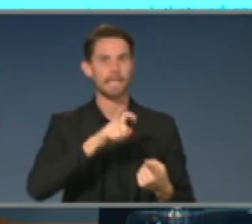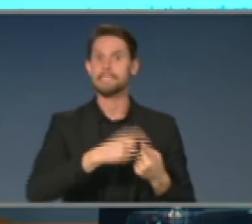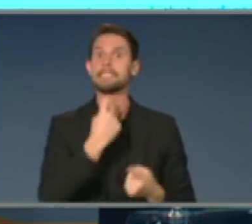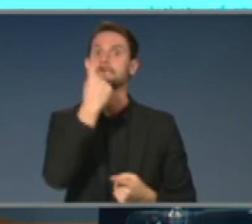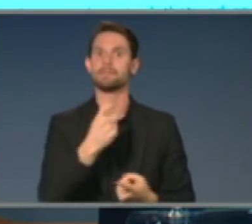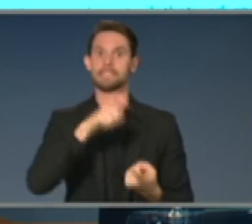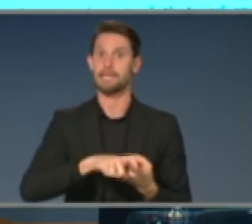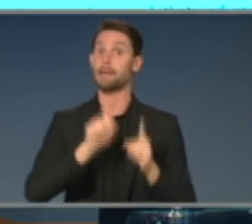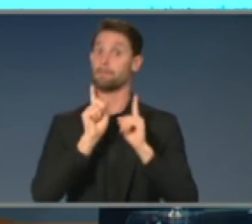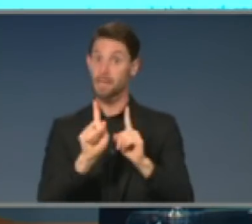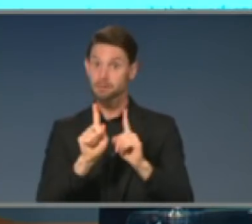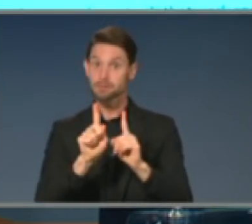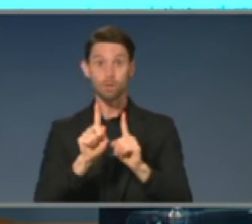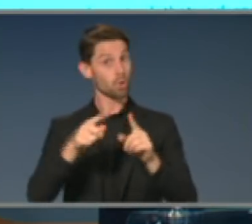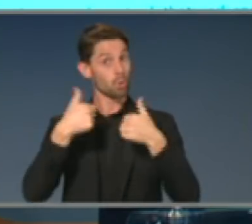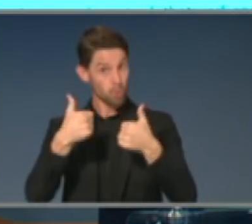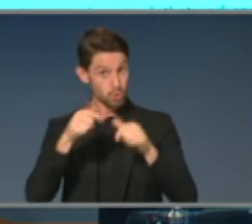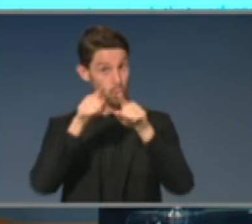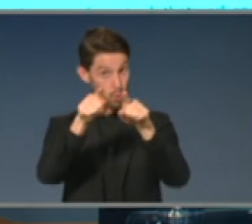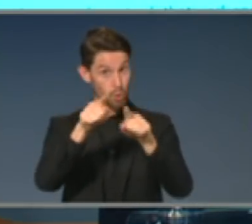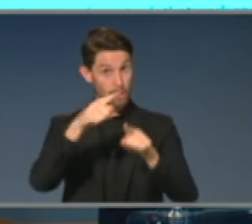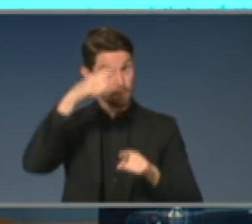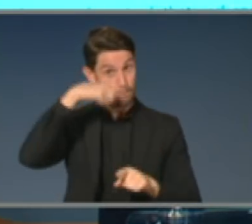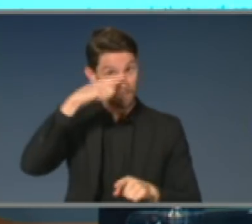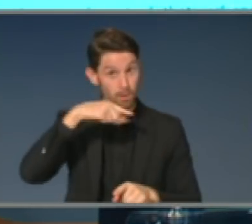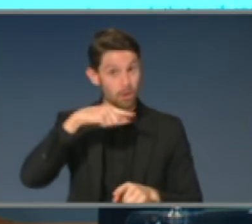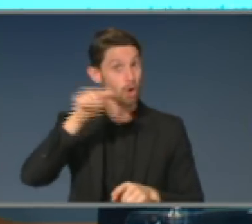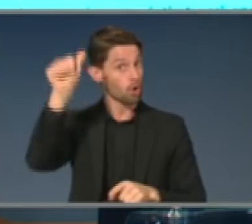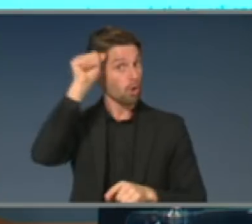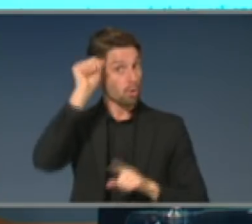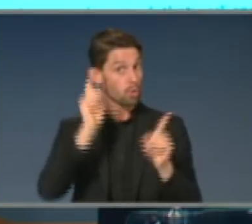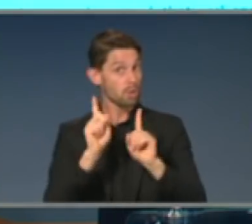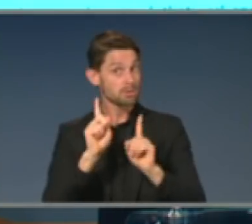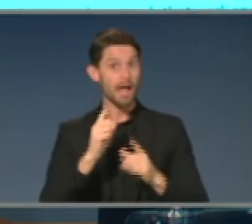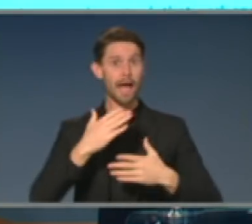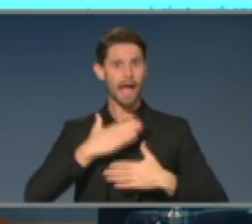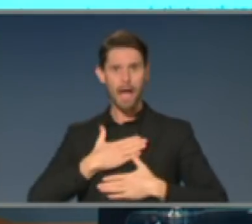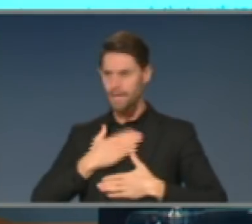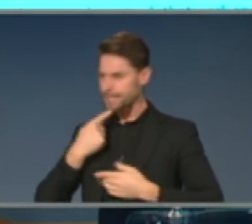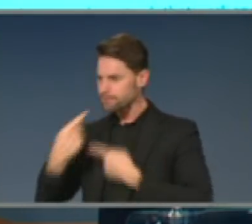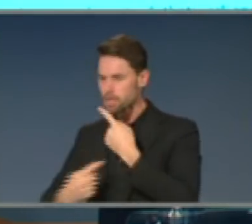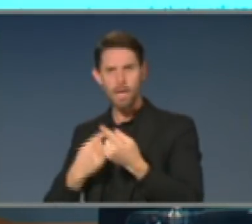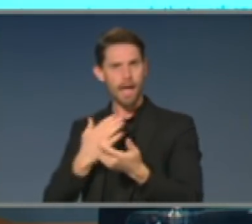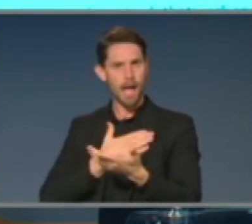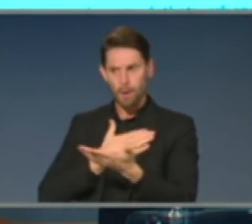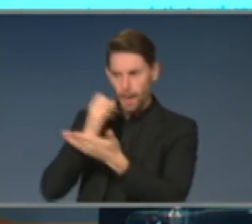virus. But the most important message from this model is we know that the tools we are using